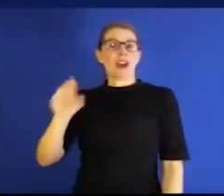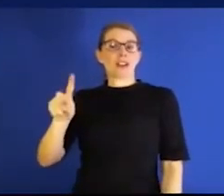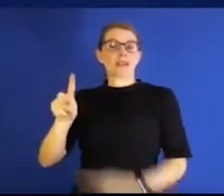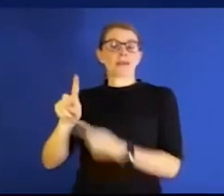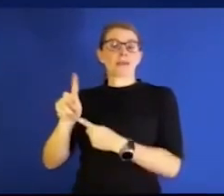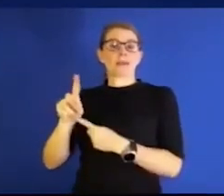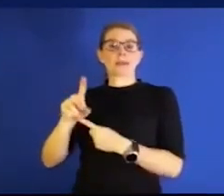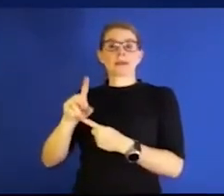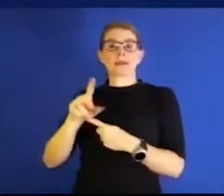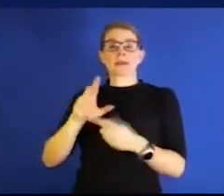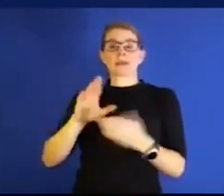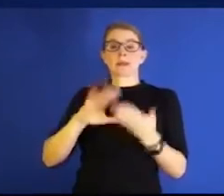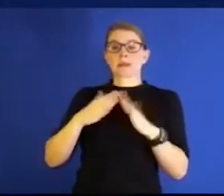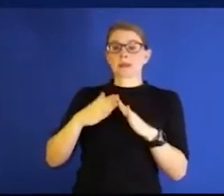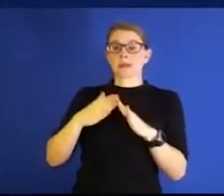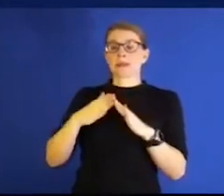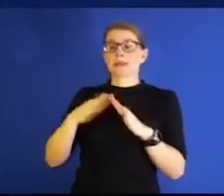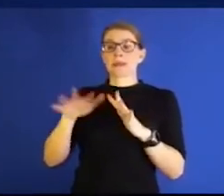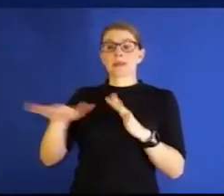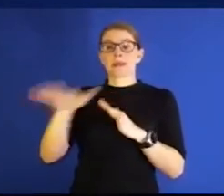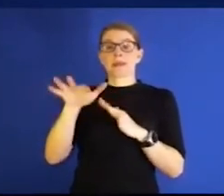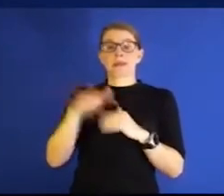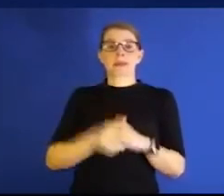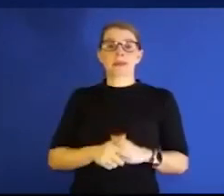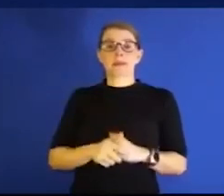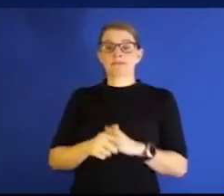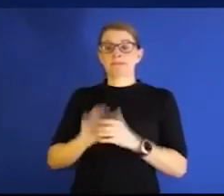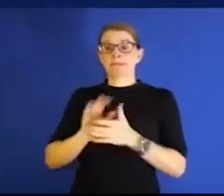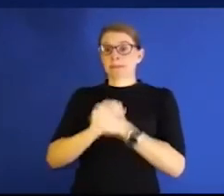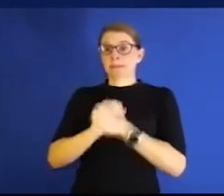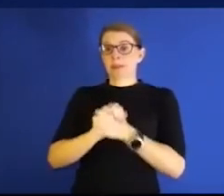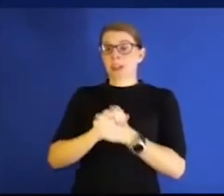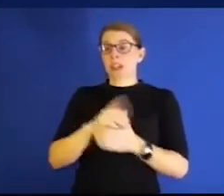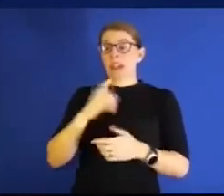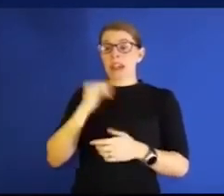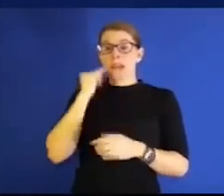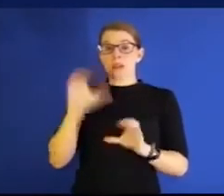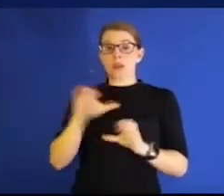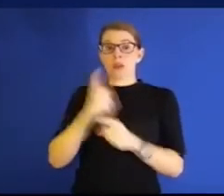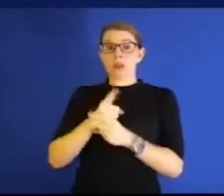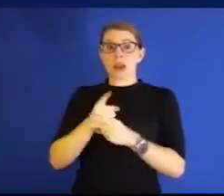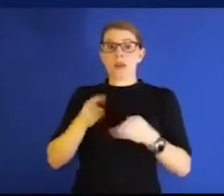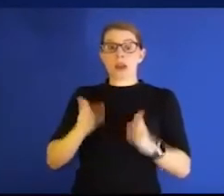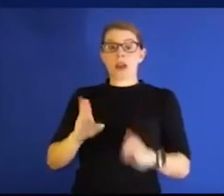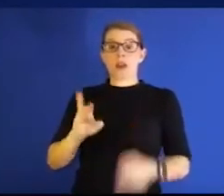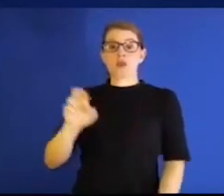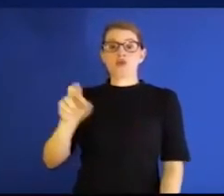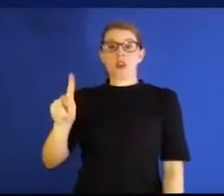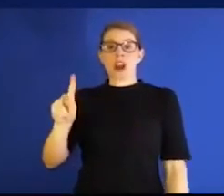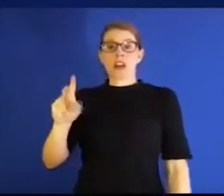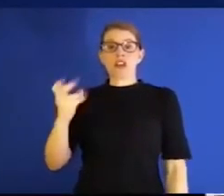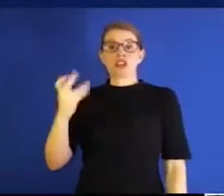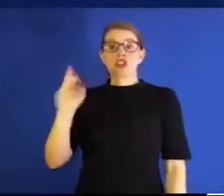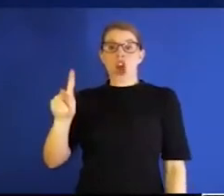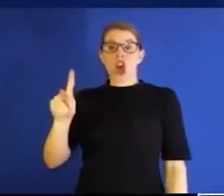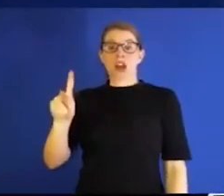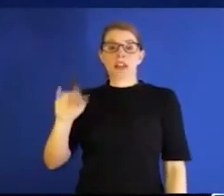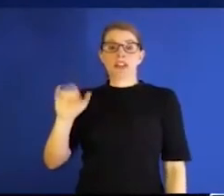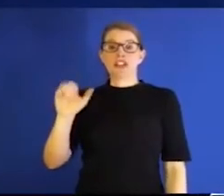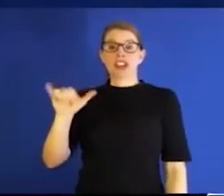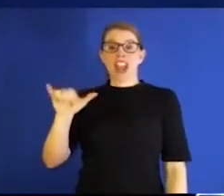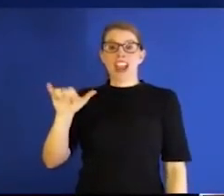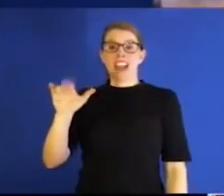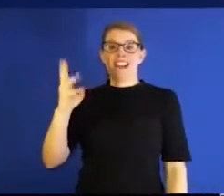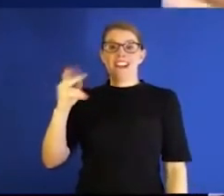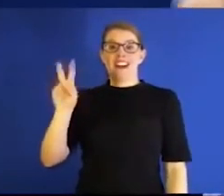and I think they are to be congratulated. So I think that what you say is, because they've done it the right way, is you say, Rock, Rock, Jayhawk. Isn't that the right to do it? And for a Mizzou Tiger